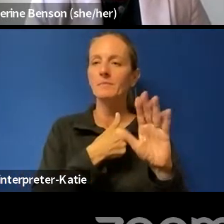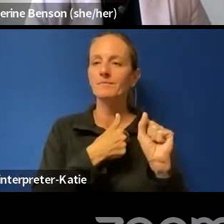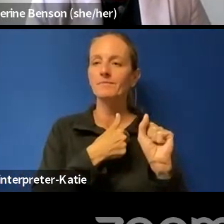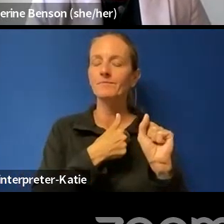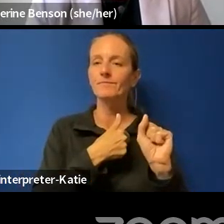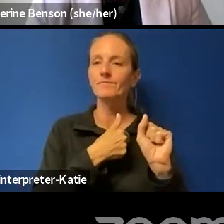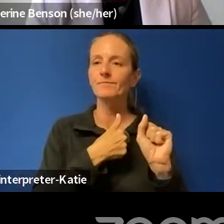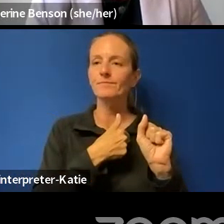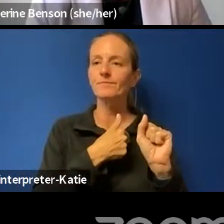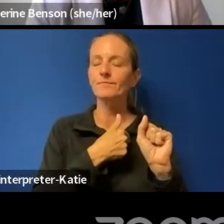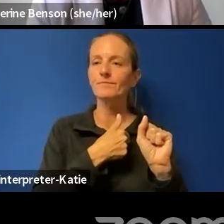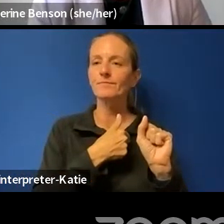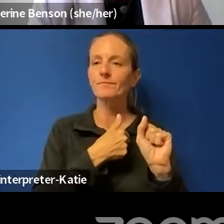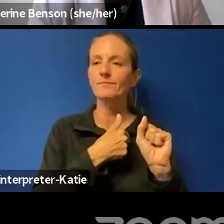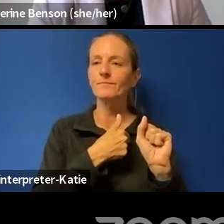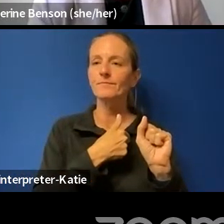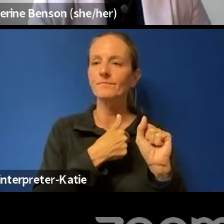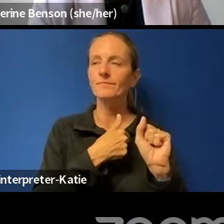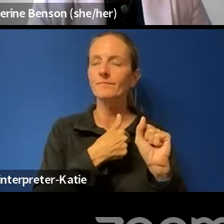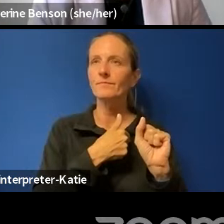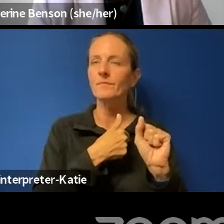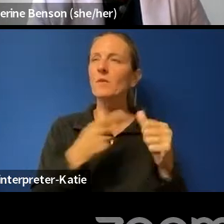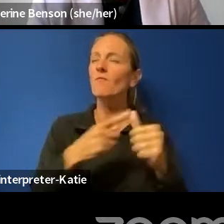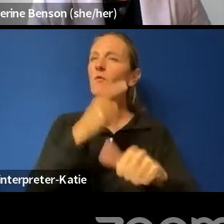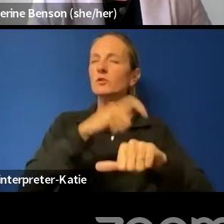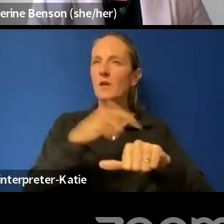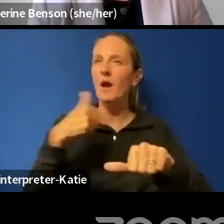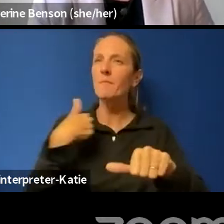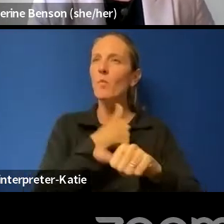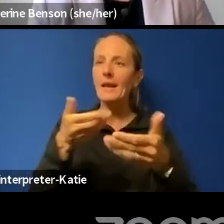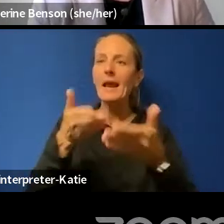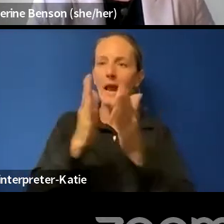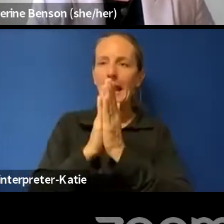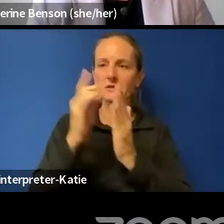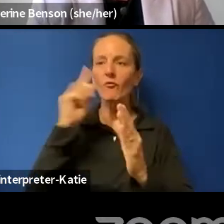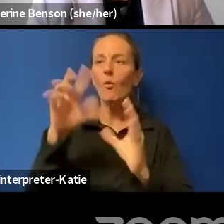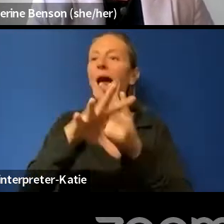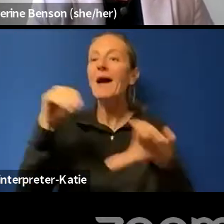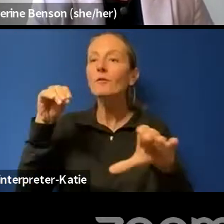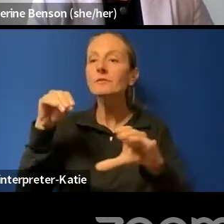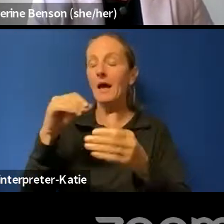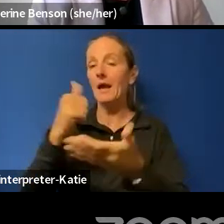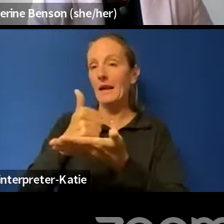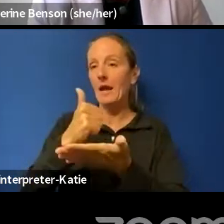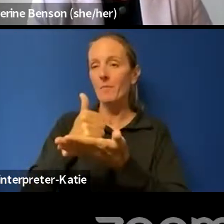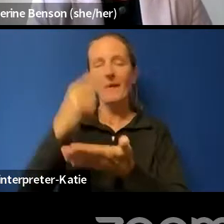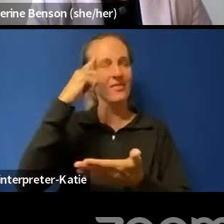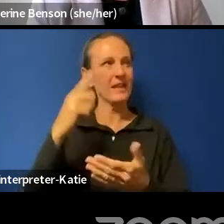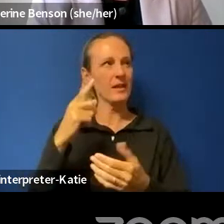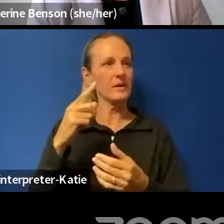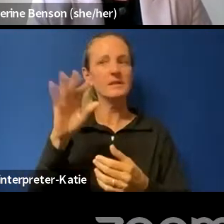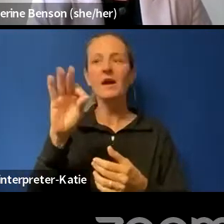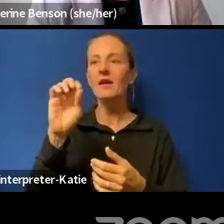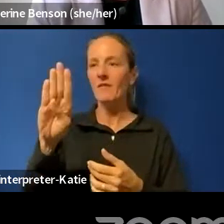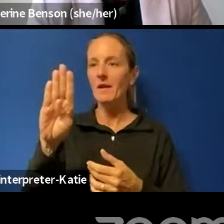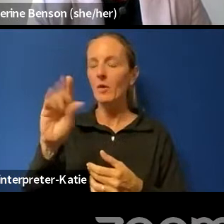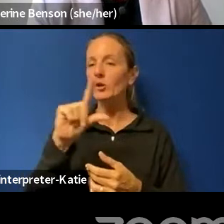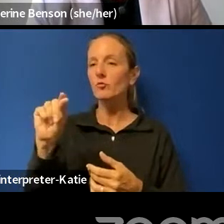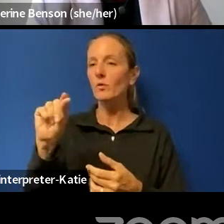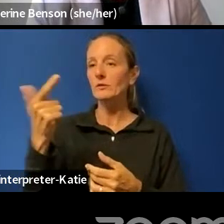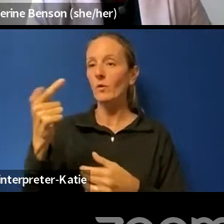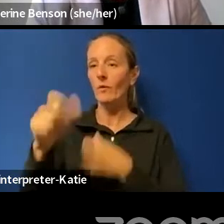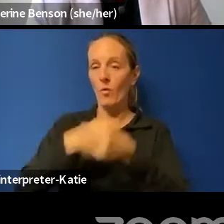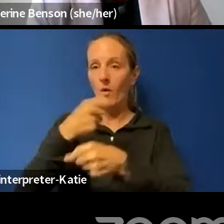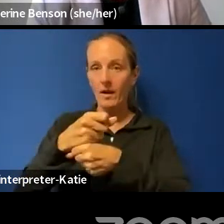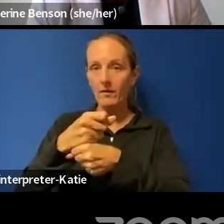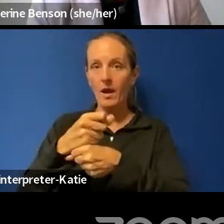in, in, sought outside assistance, uh, was, uh, I think in February, 2021, when I sent an email to Megan